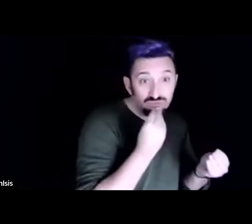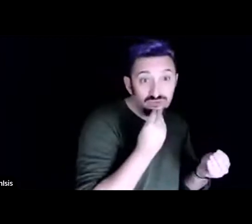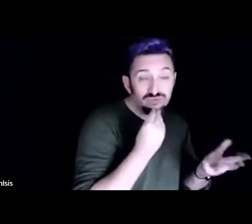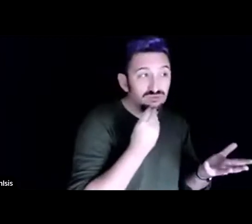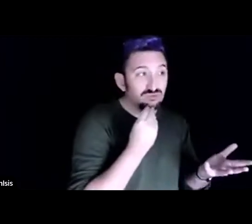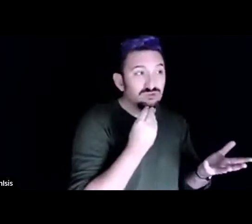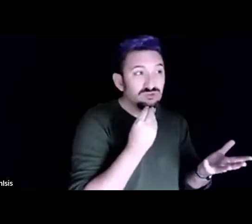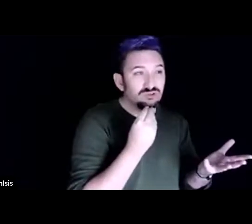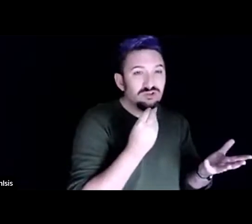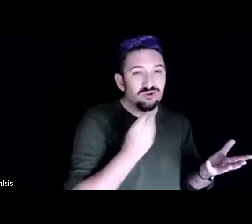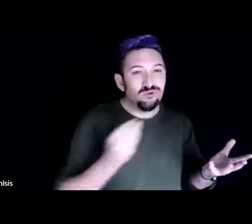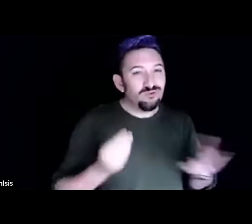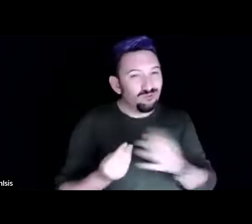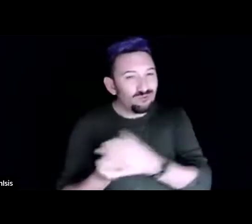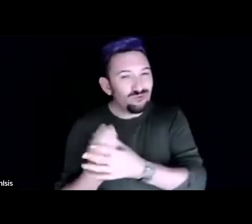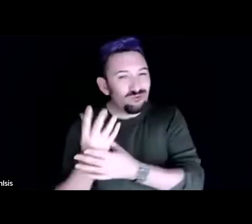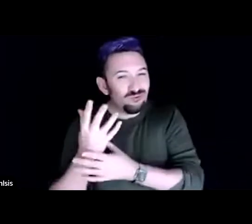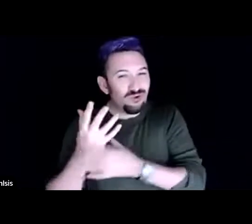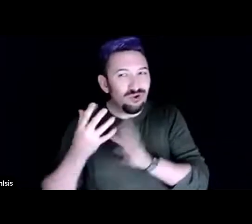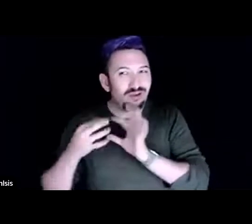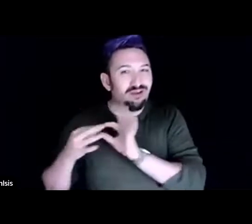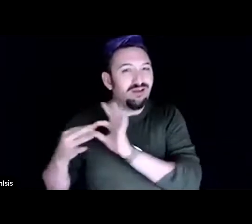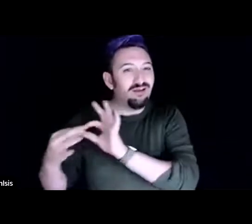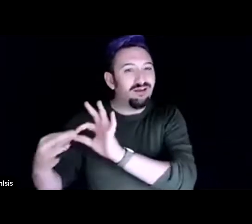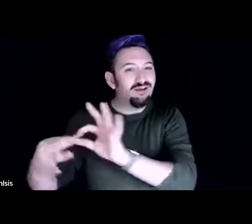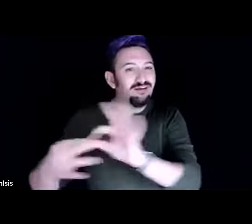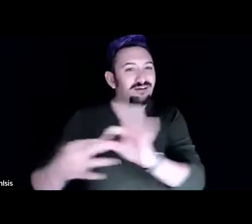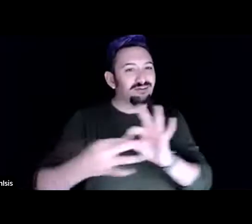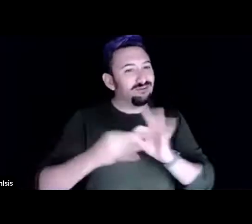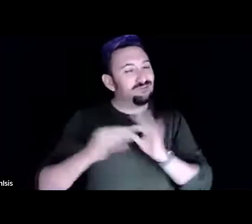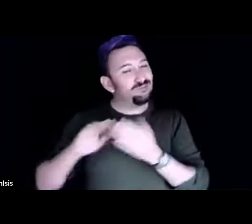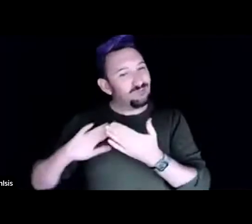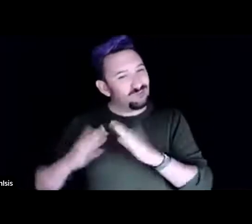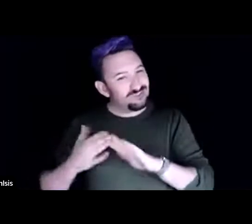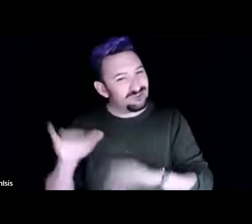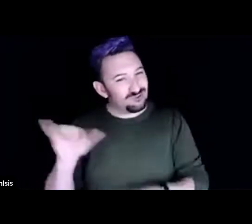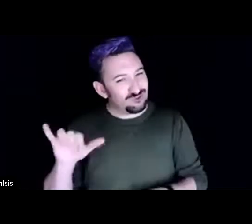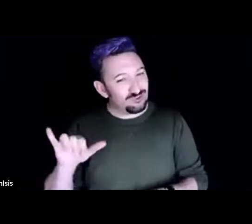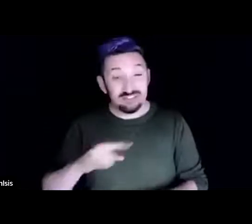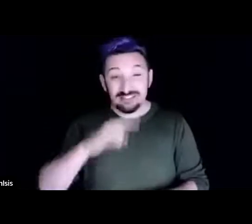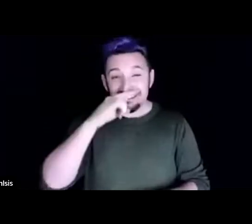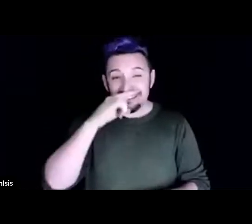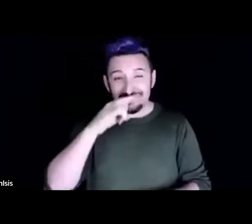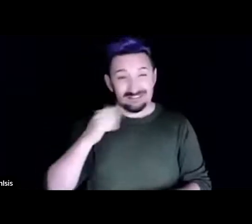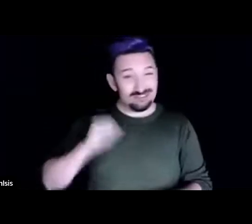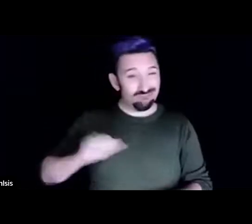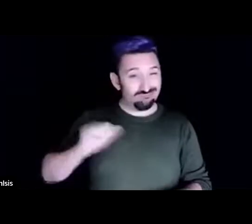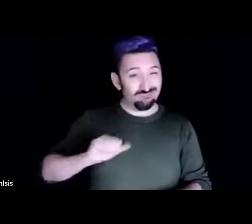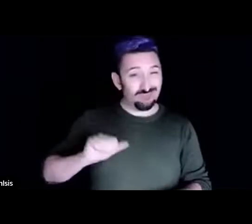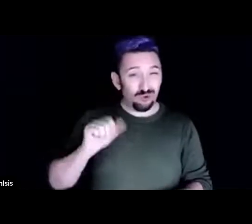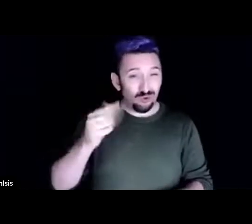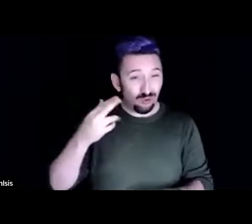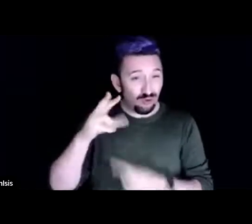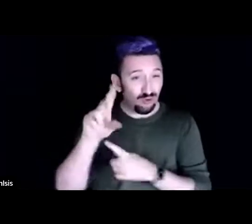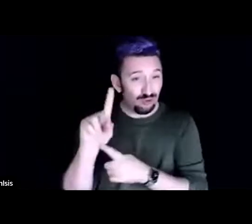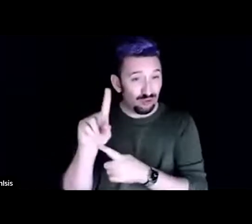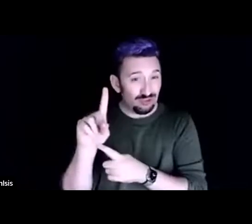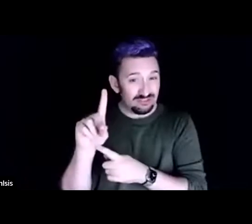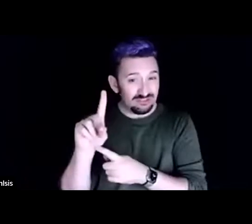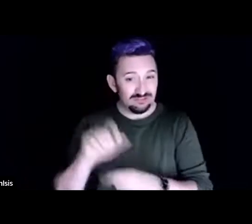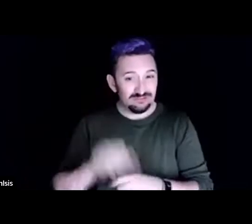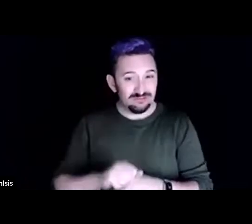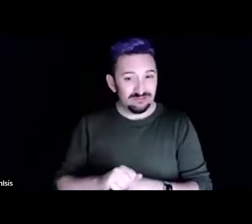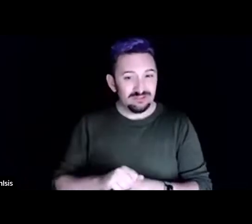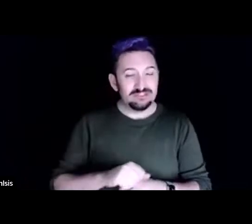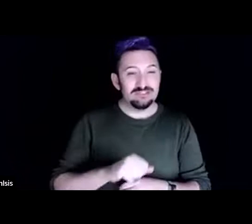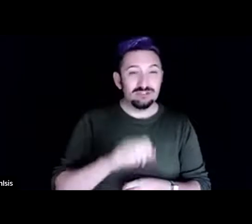and these are kids in the hood right when when Starhawk says let's take it to the front lines I went straight to the little kids in the